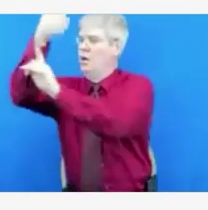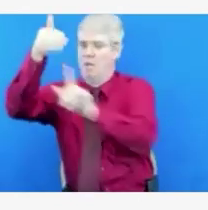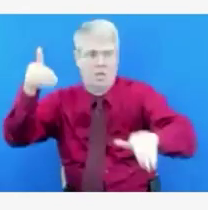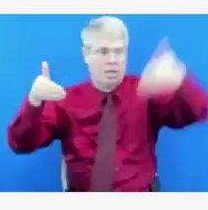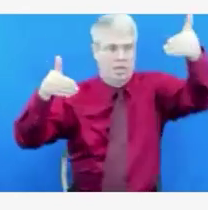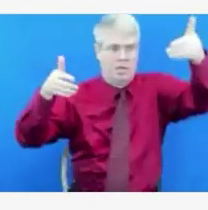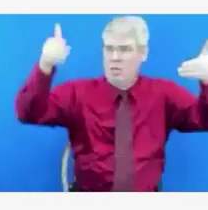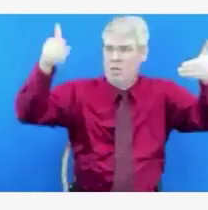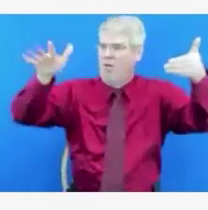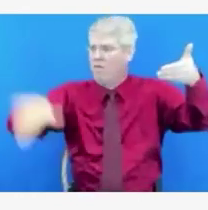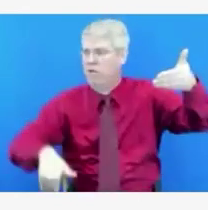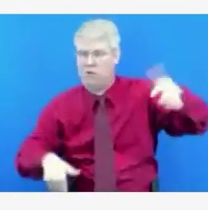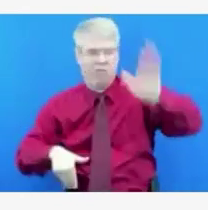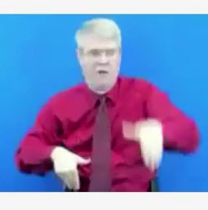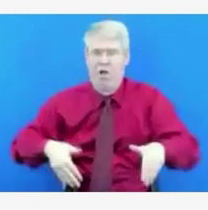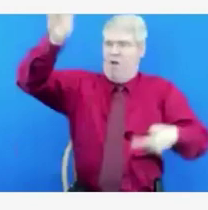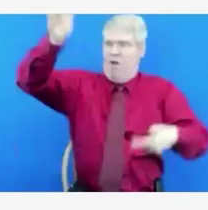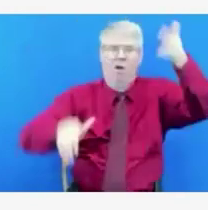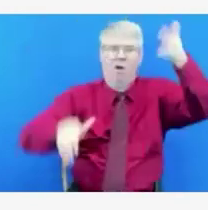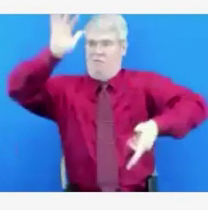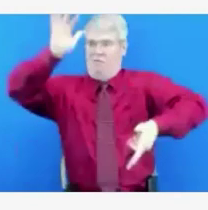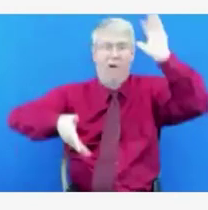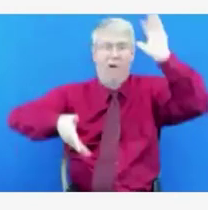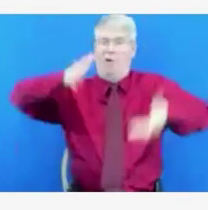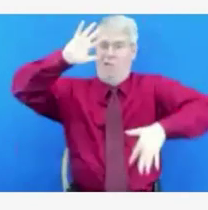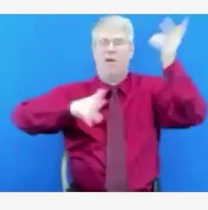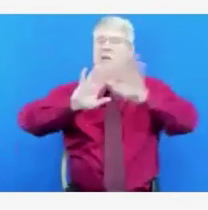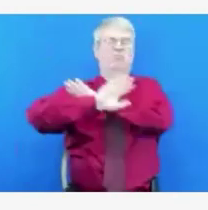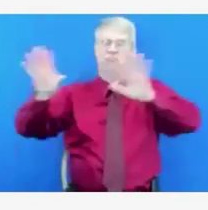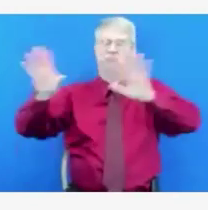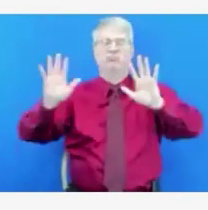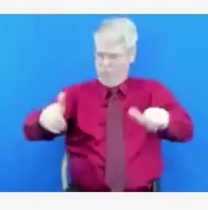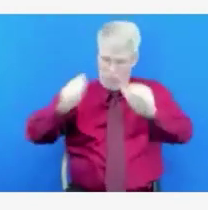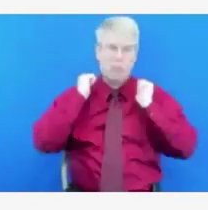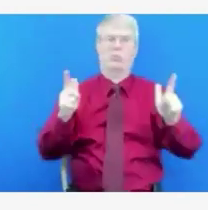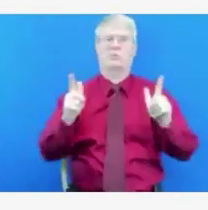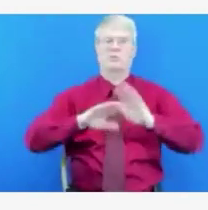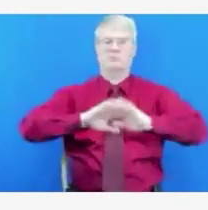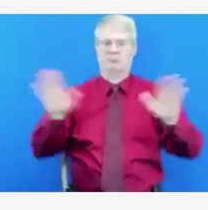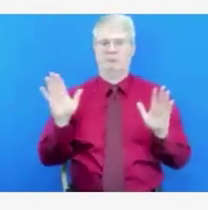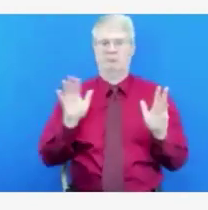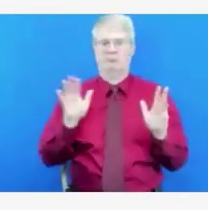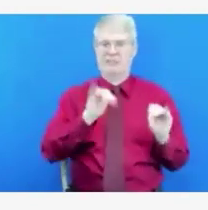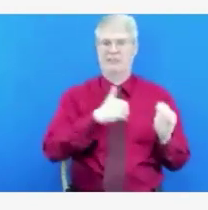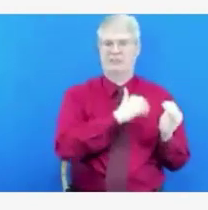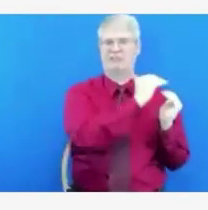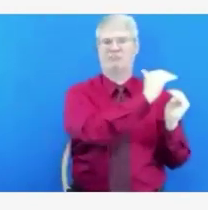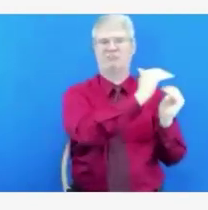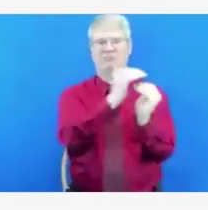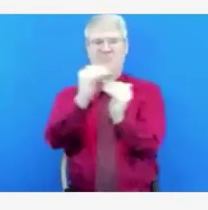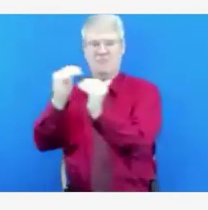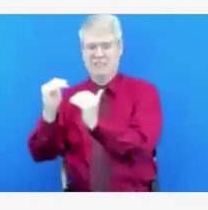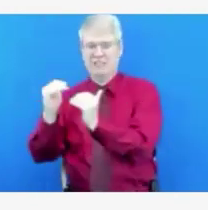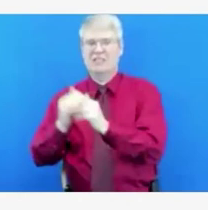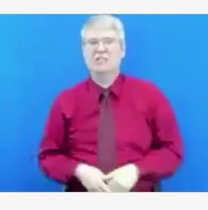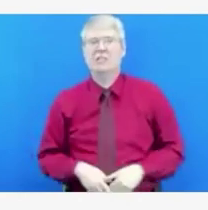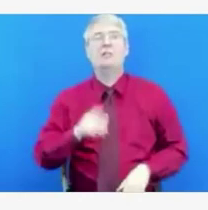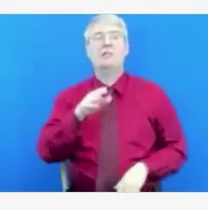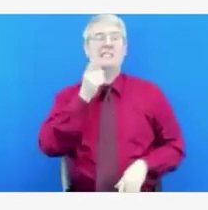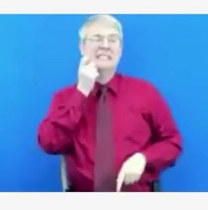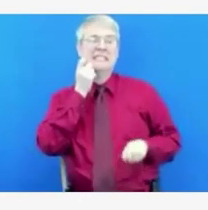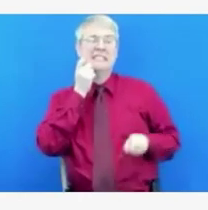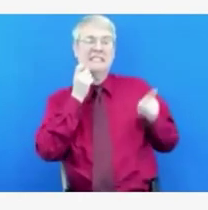What we do instead is we have, and Dr. Nemerson mentioned this in his comments, we have a very robust daily